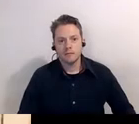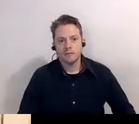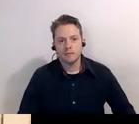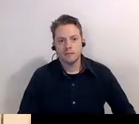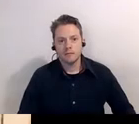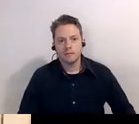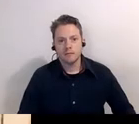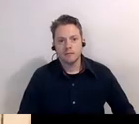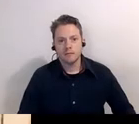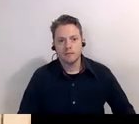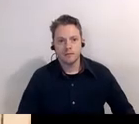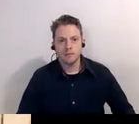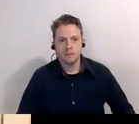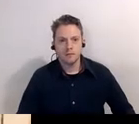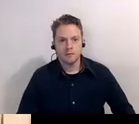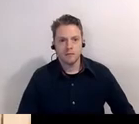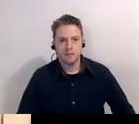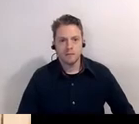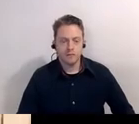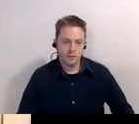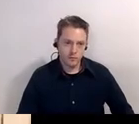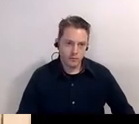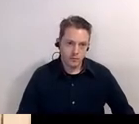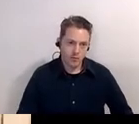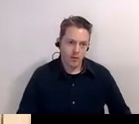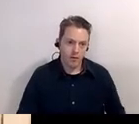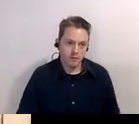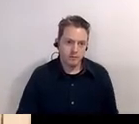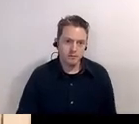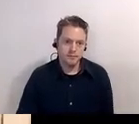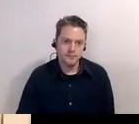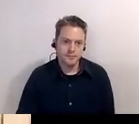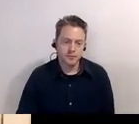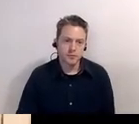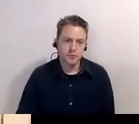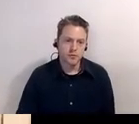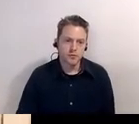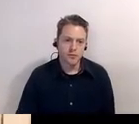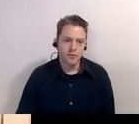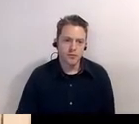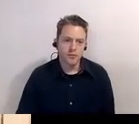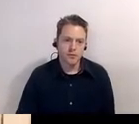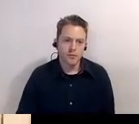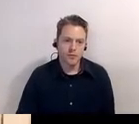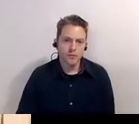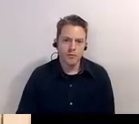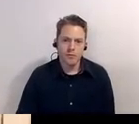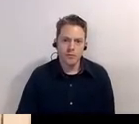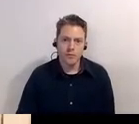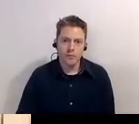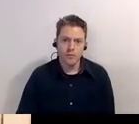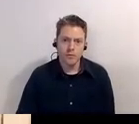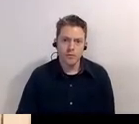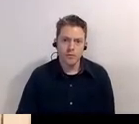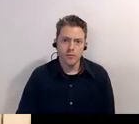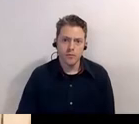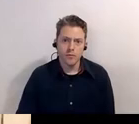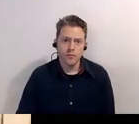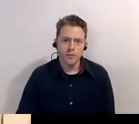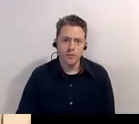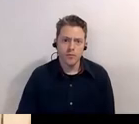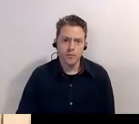duke might give millions of dollars in low interest loans to renovate walltown driving up real estate prices people can't afford to live there